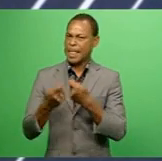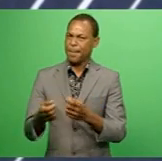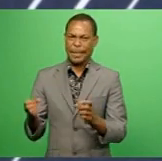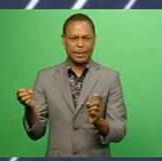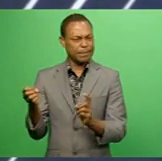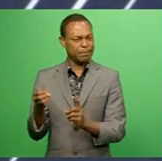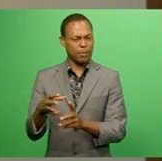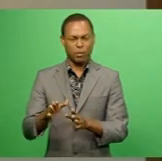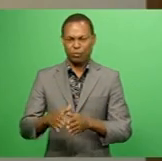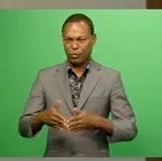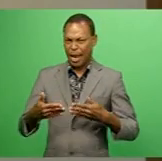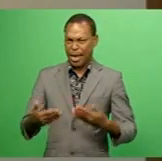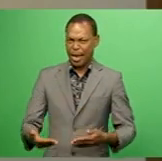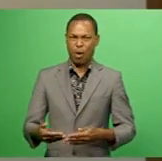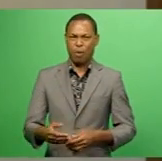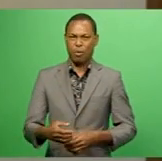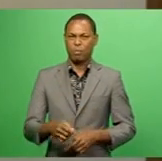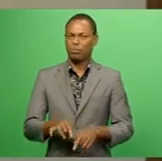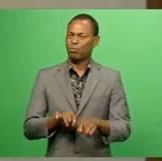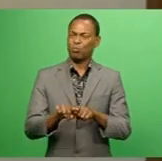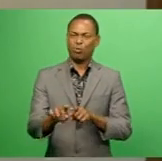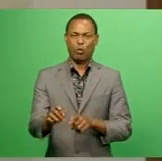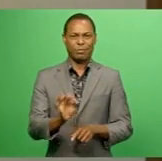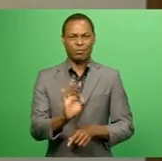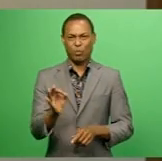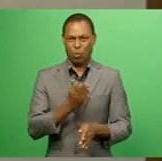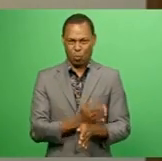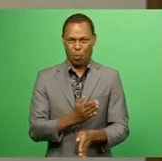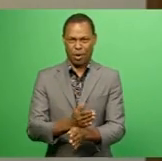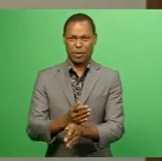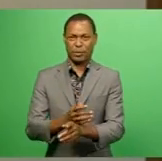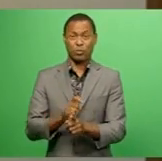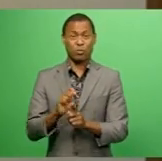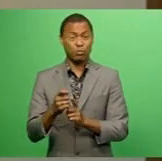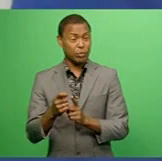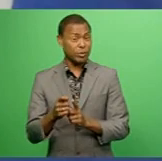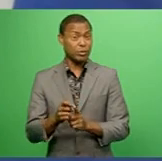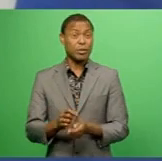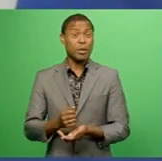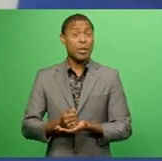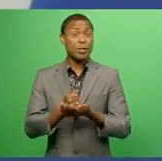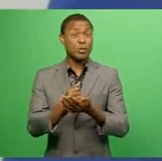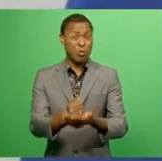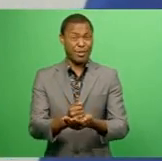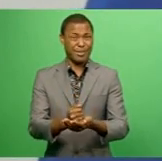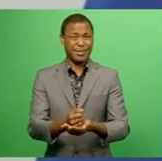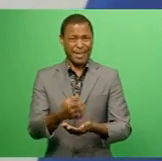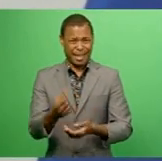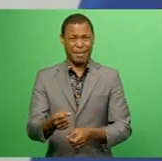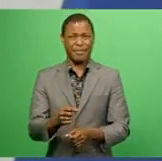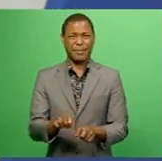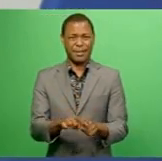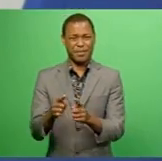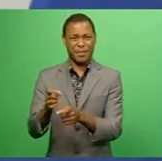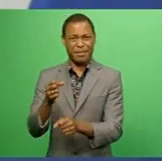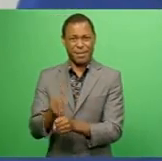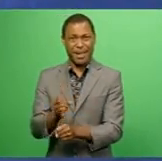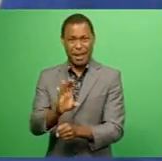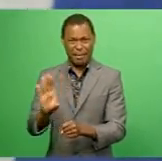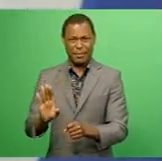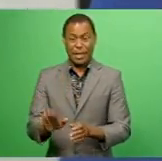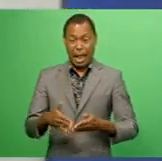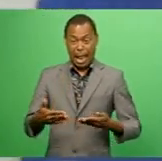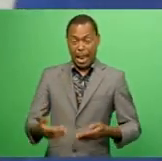a time when many are unemployed. The traditional sponsors of Nandi Rugby were Jaxx of Fiji and McDonald's, but now there are nine